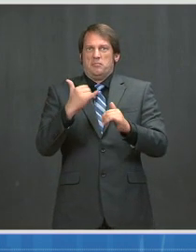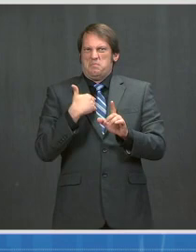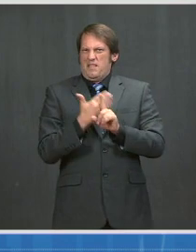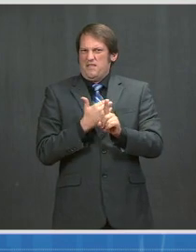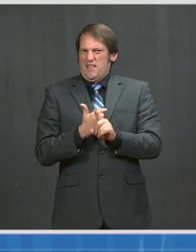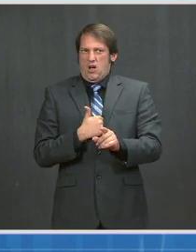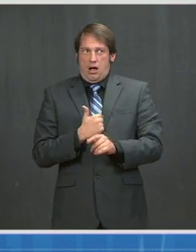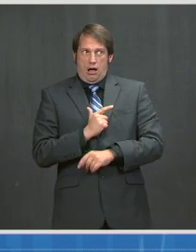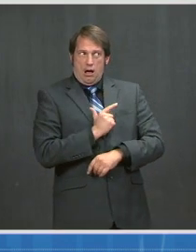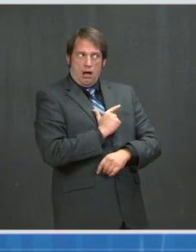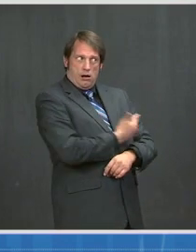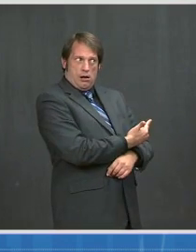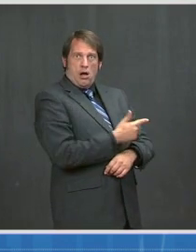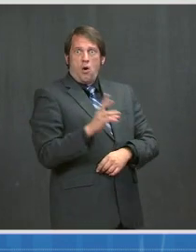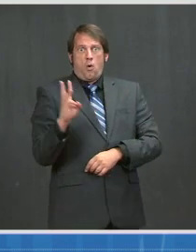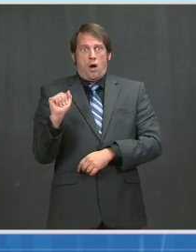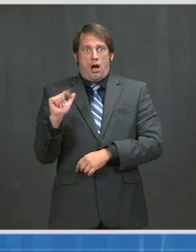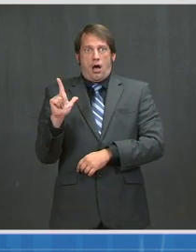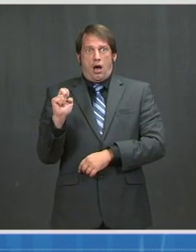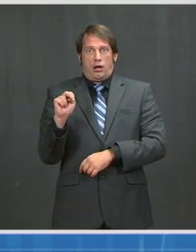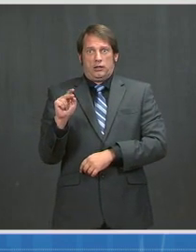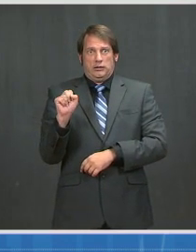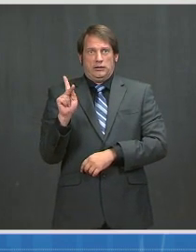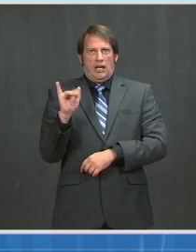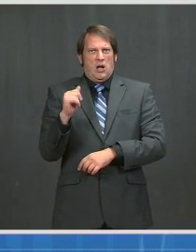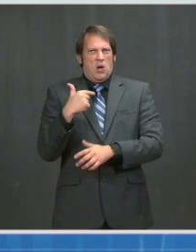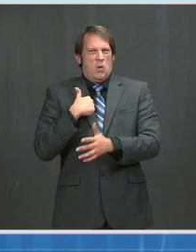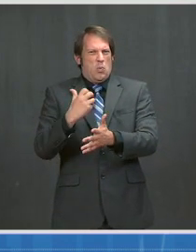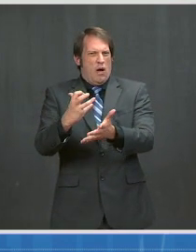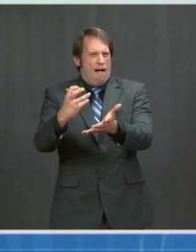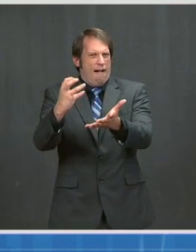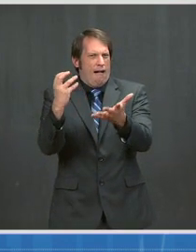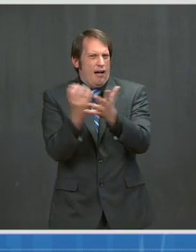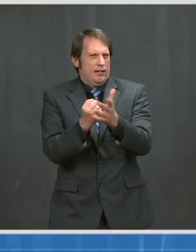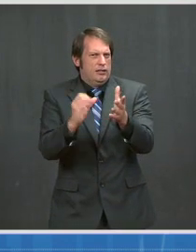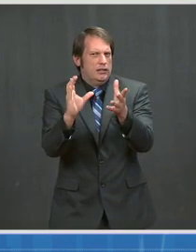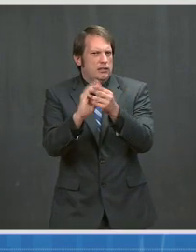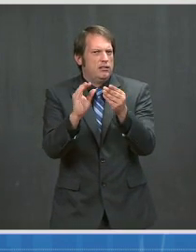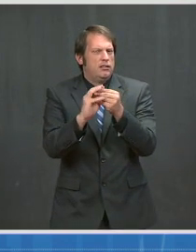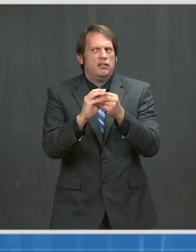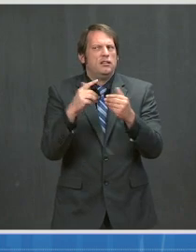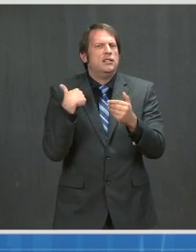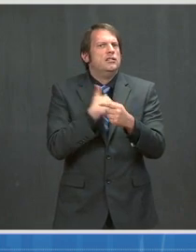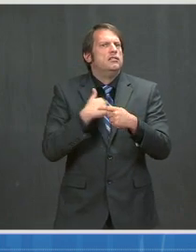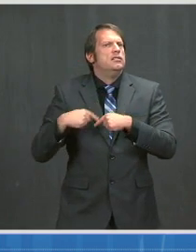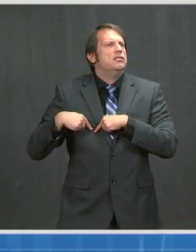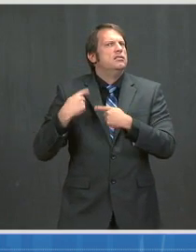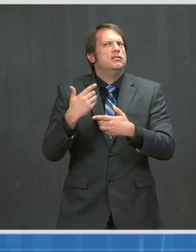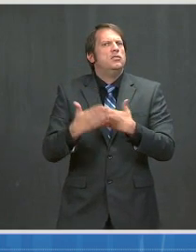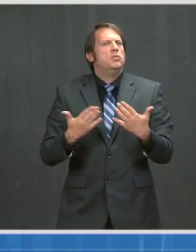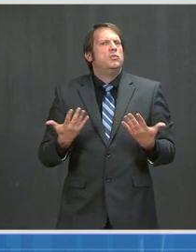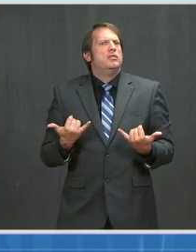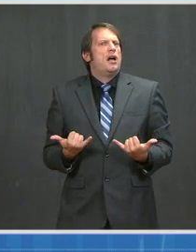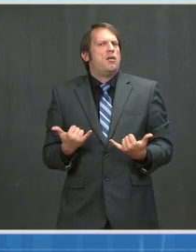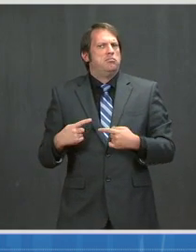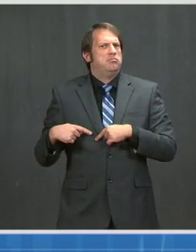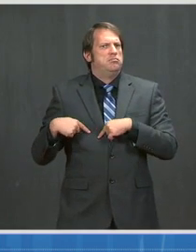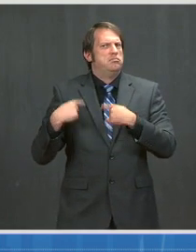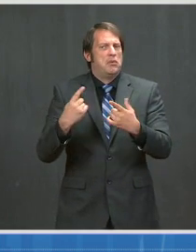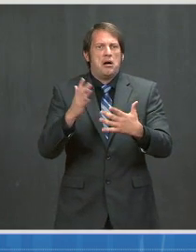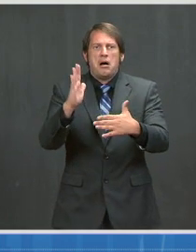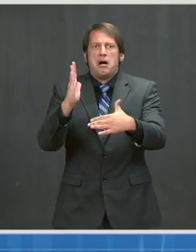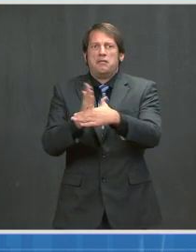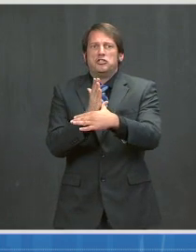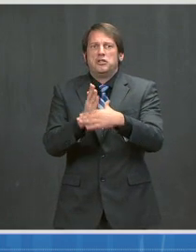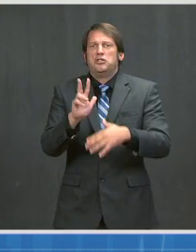provide some highlights of the progress we're making on vaccinations overall. We're now averaging 3.1 million